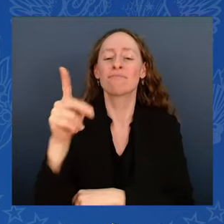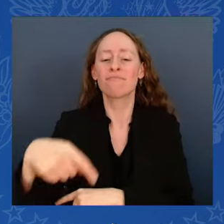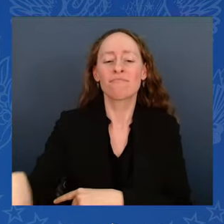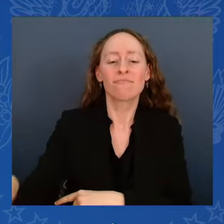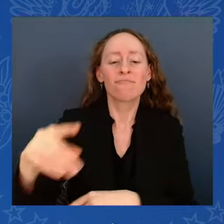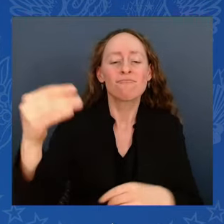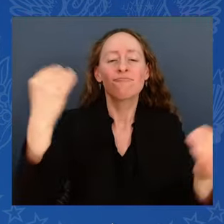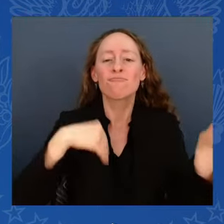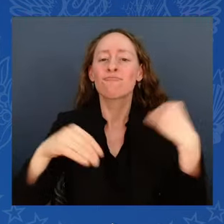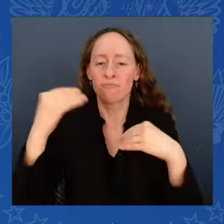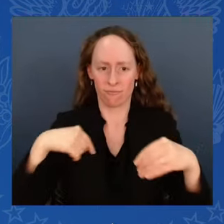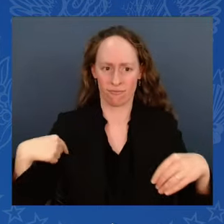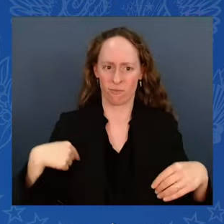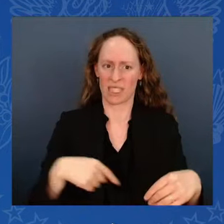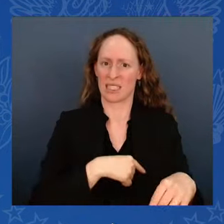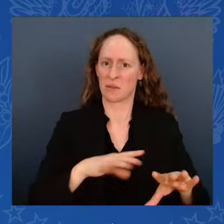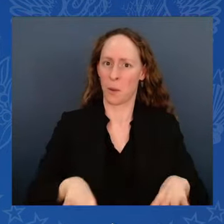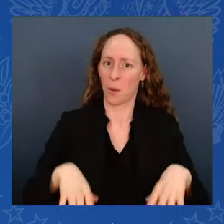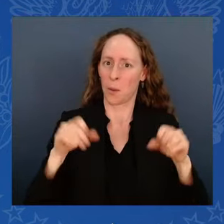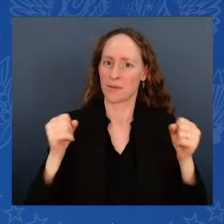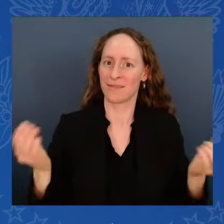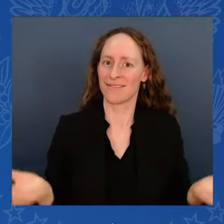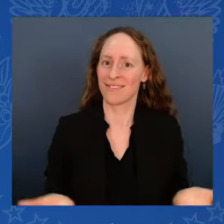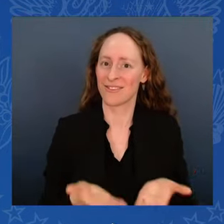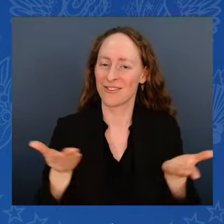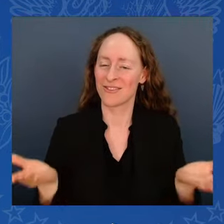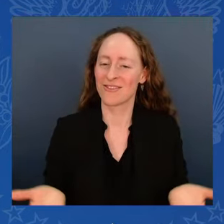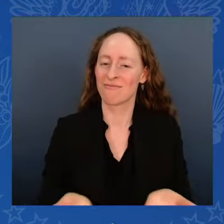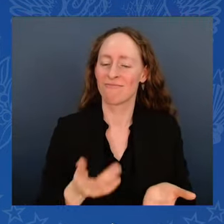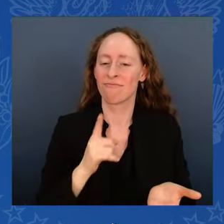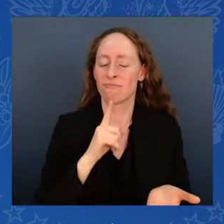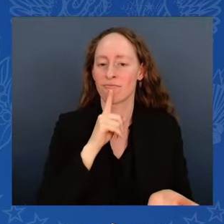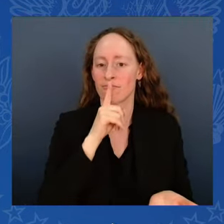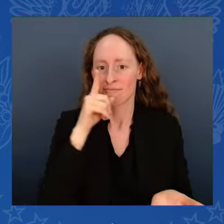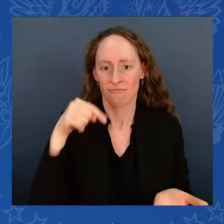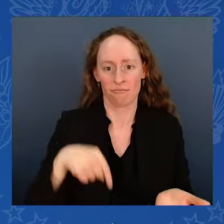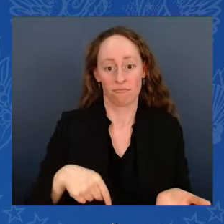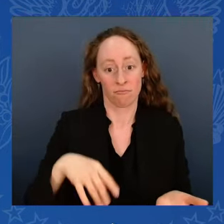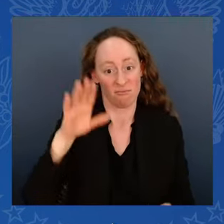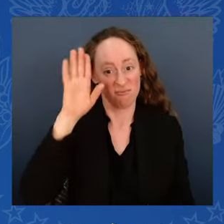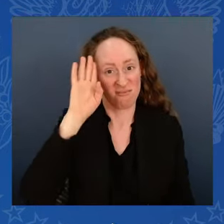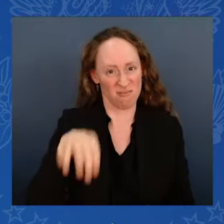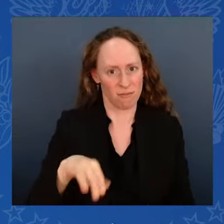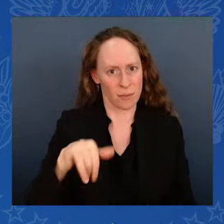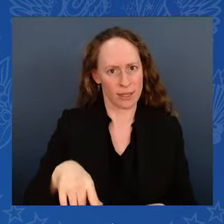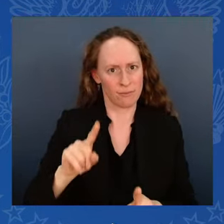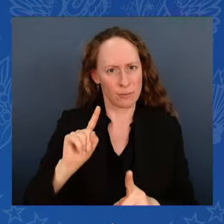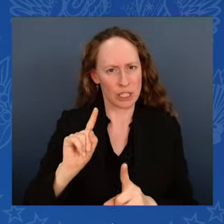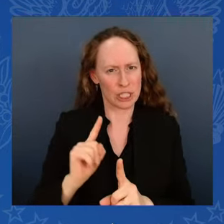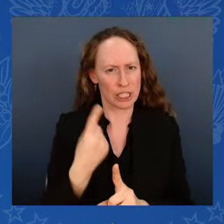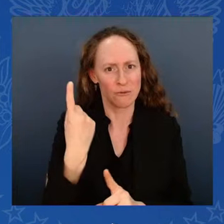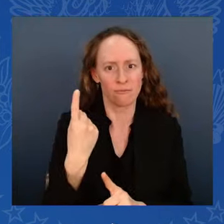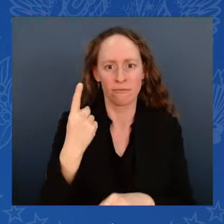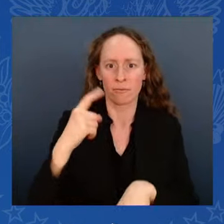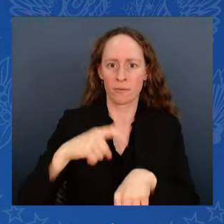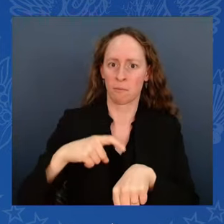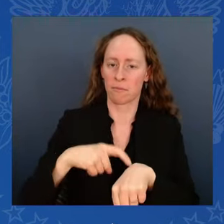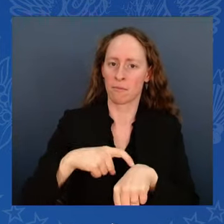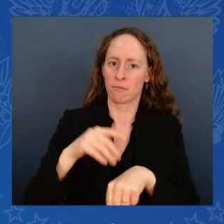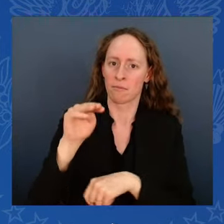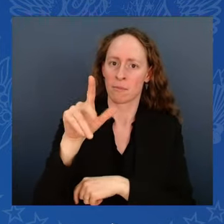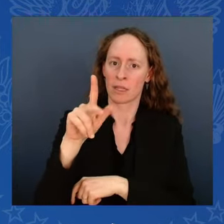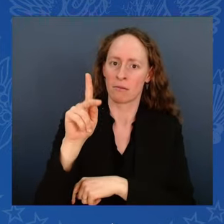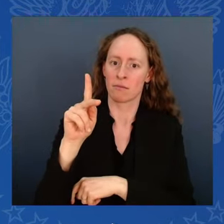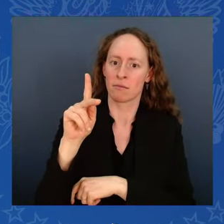The first Martin Luther King holiday after the Biden after the Obama Biden White House, President Joe